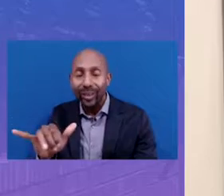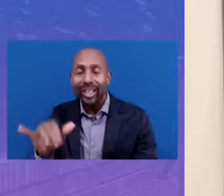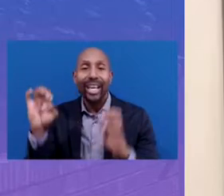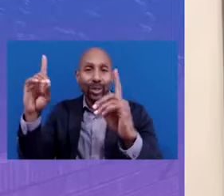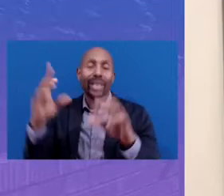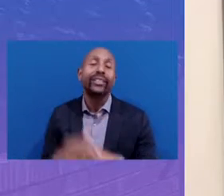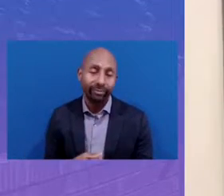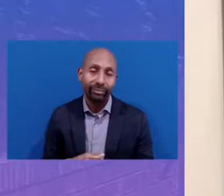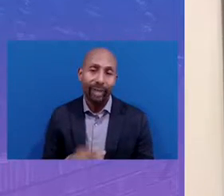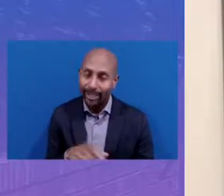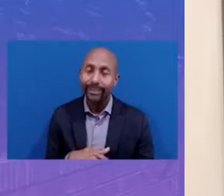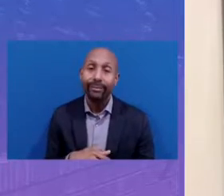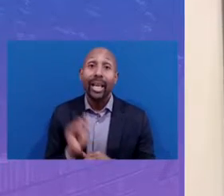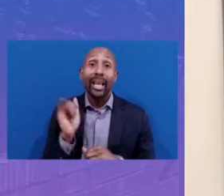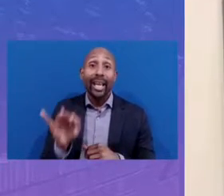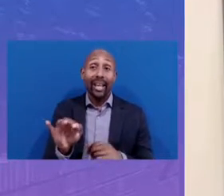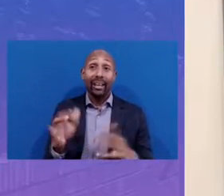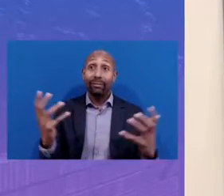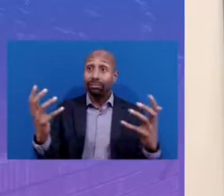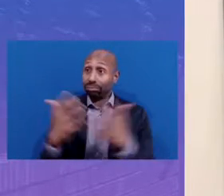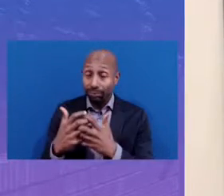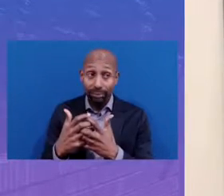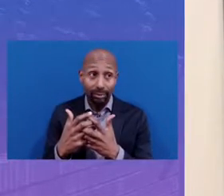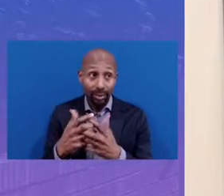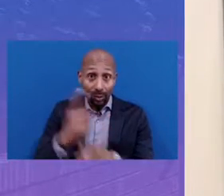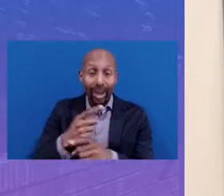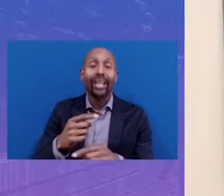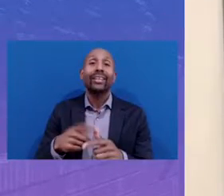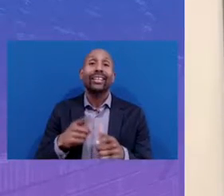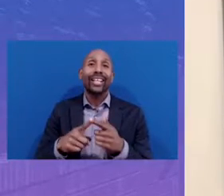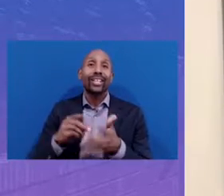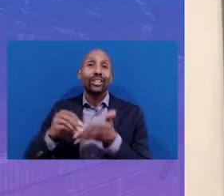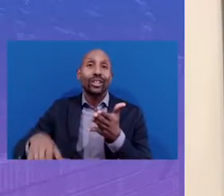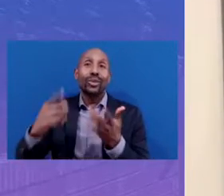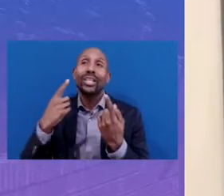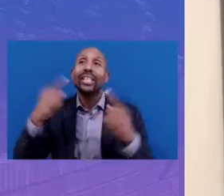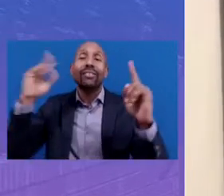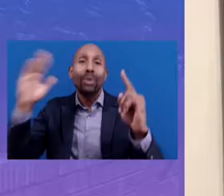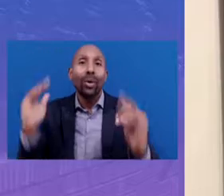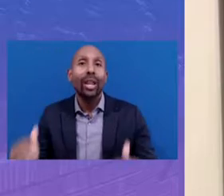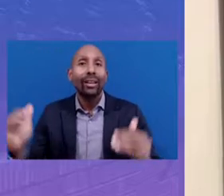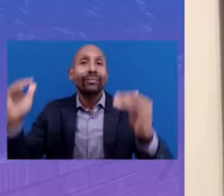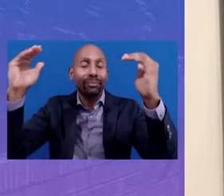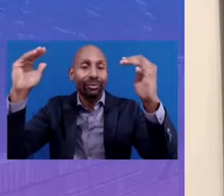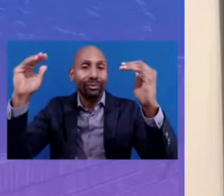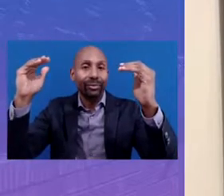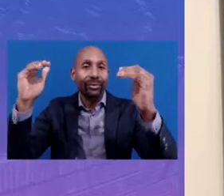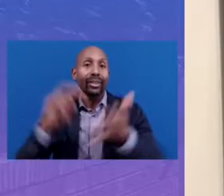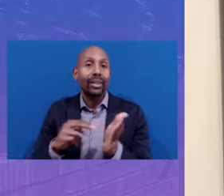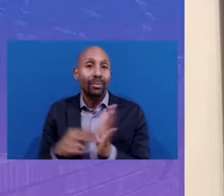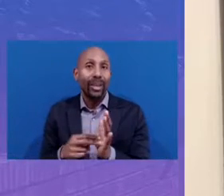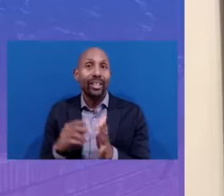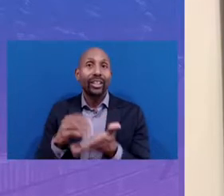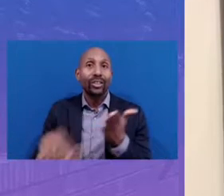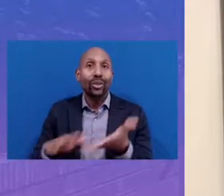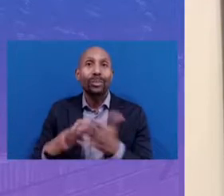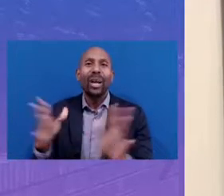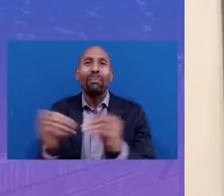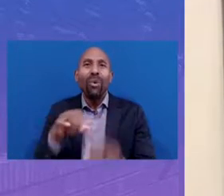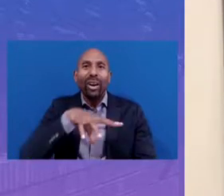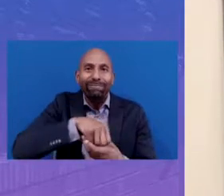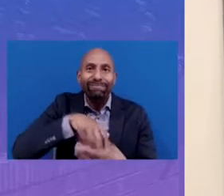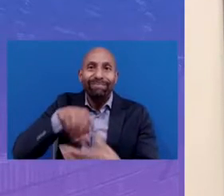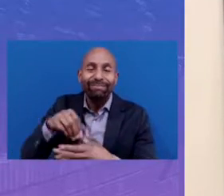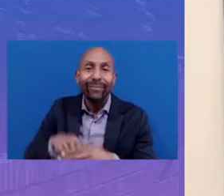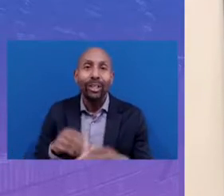right, it will elevate student achievement because we will have our students much more engaged, much more